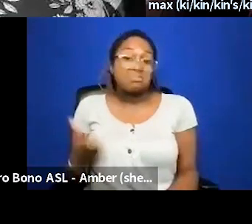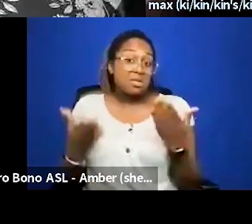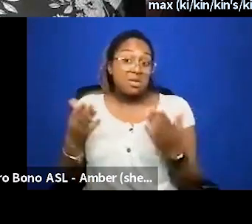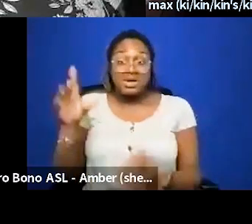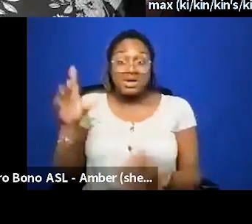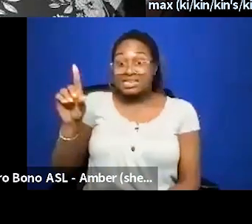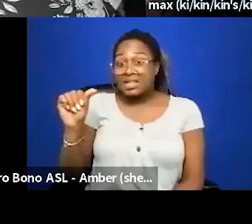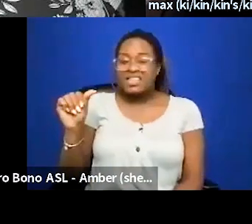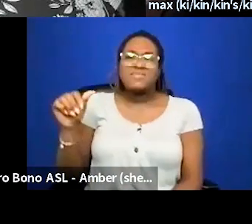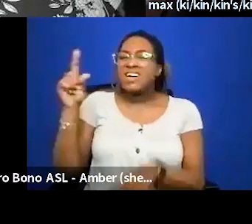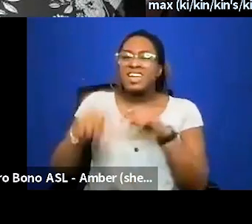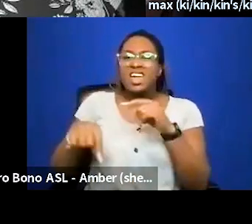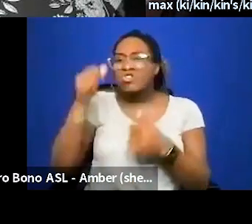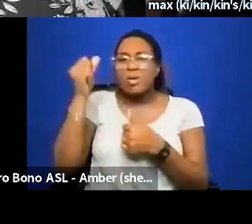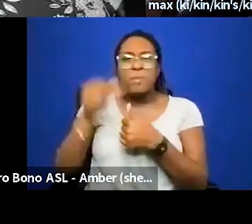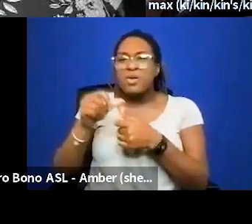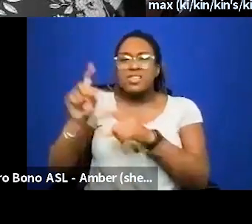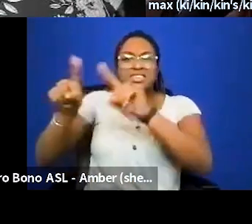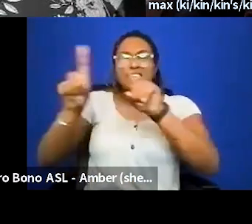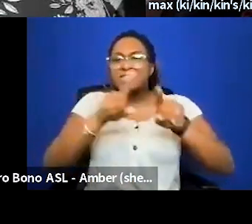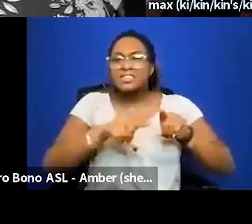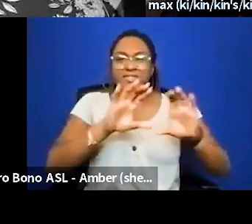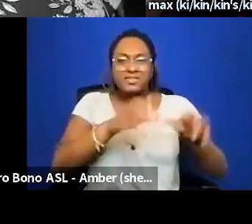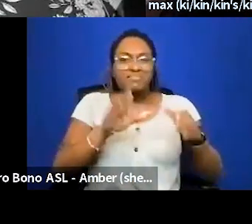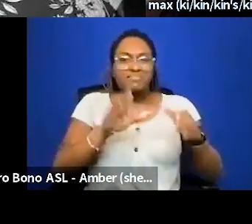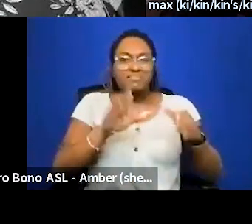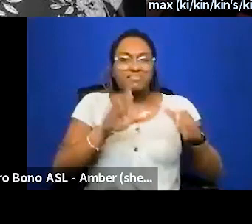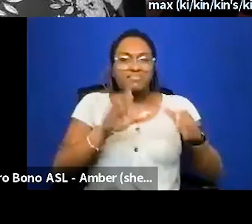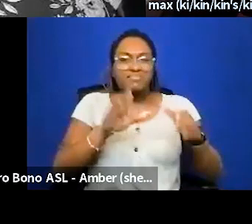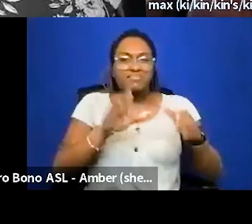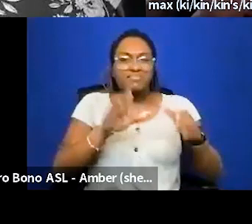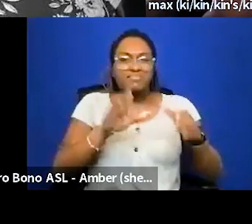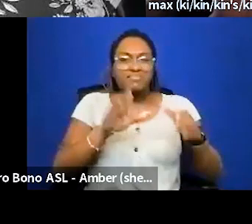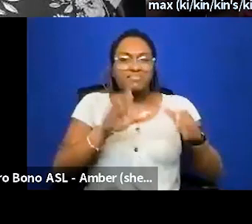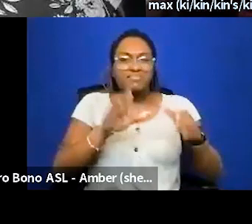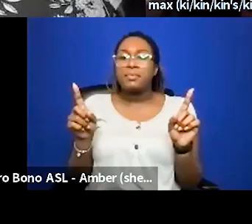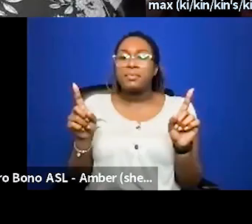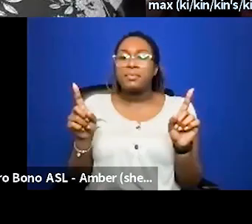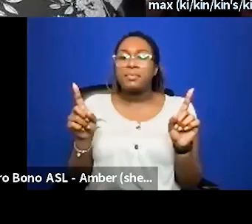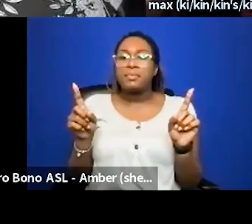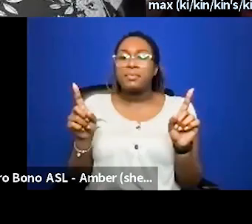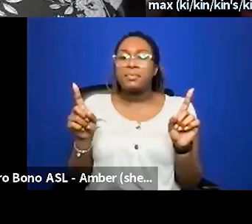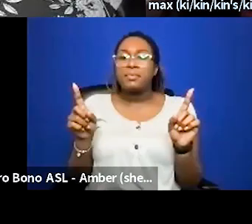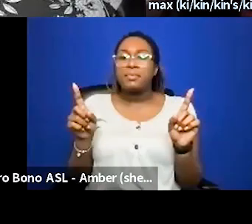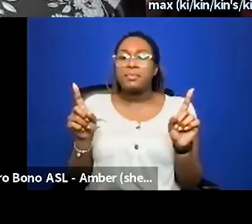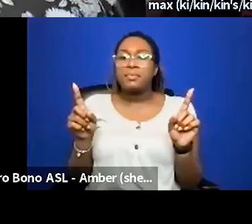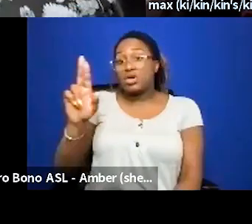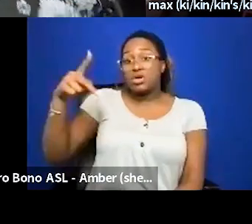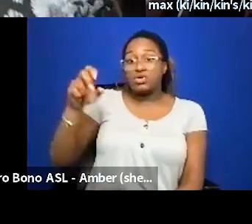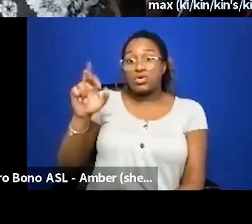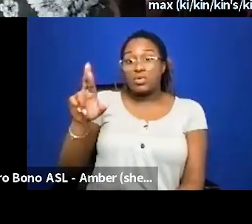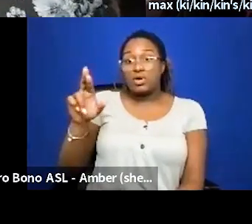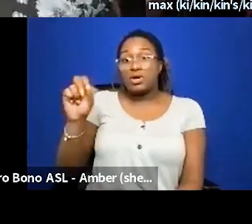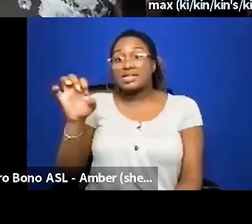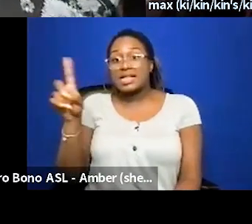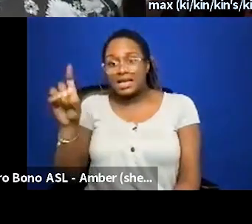caucus i can't remember what all the caucuses were and there um was a supersize caucus and so a number